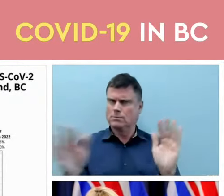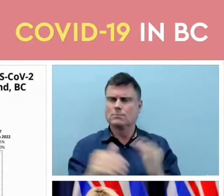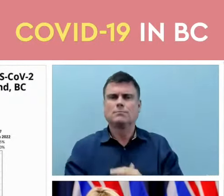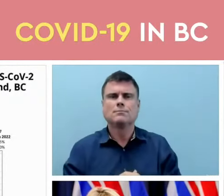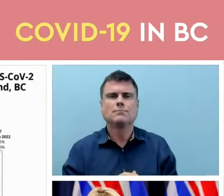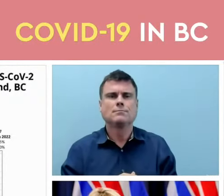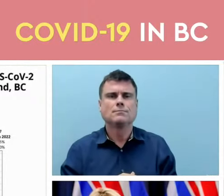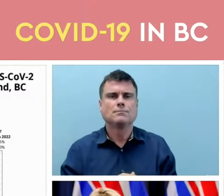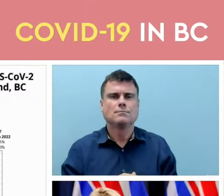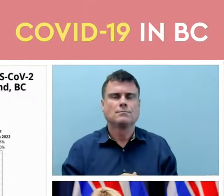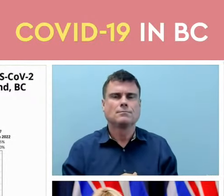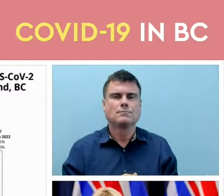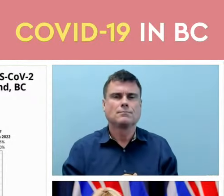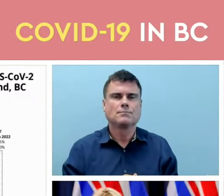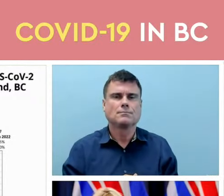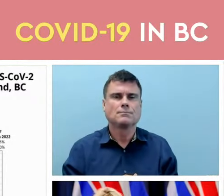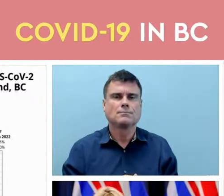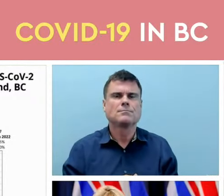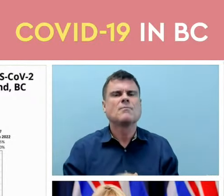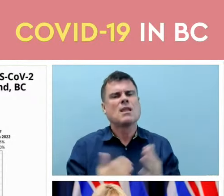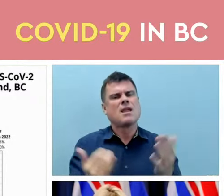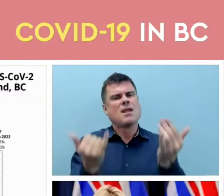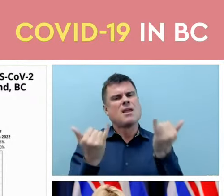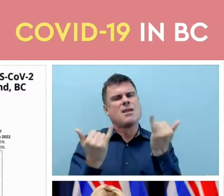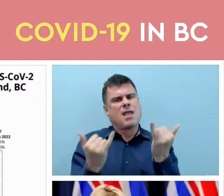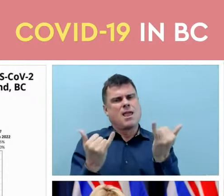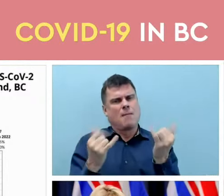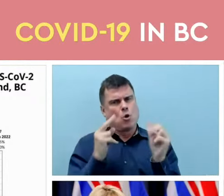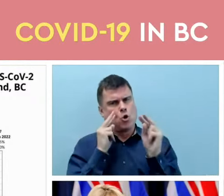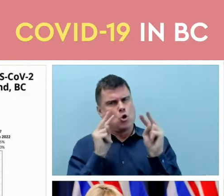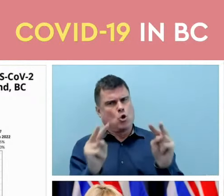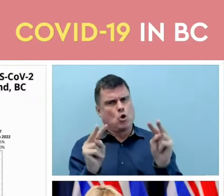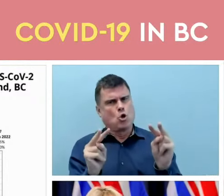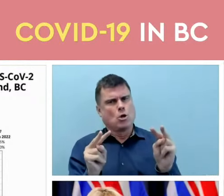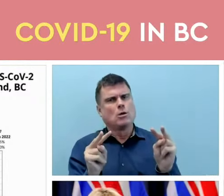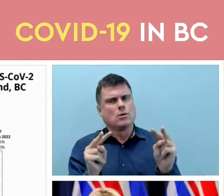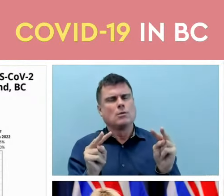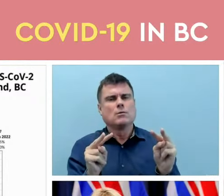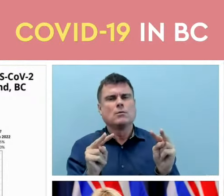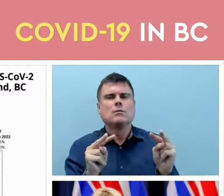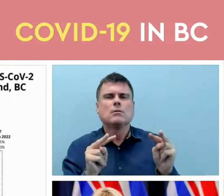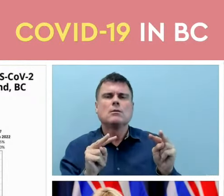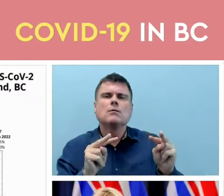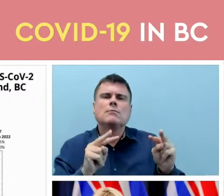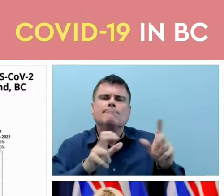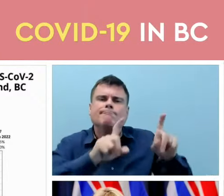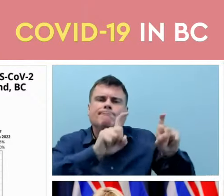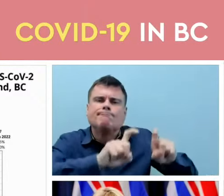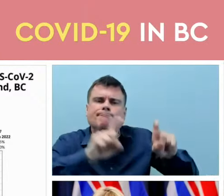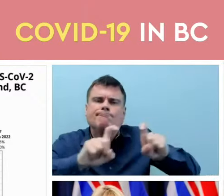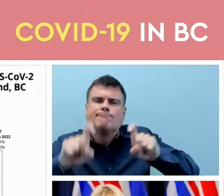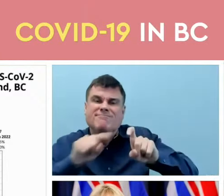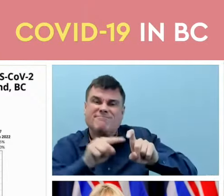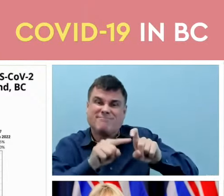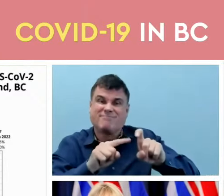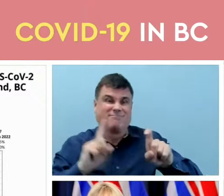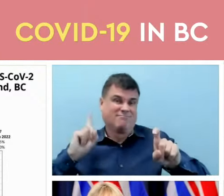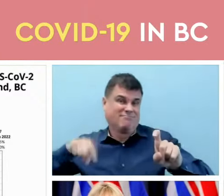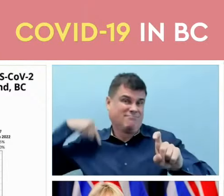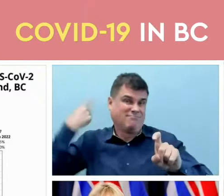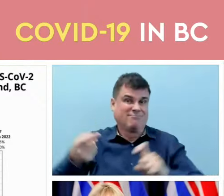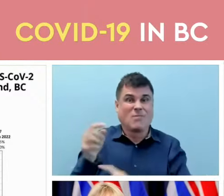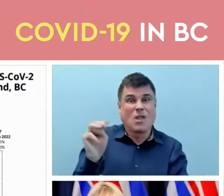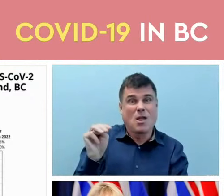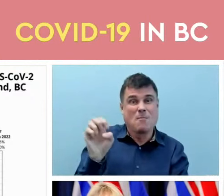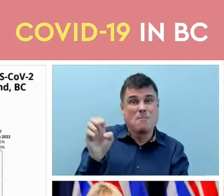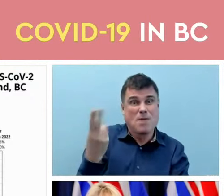on the seroprevalence studies. So we have been doing these and reporting on them regularly since March of 2020. And this helps us